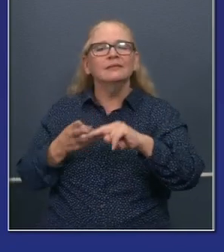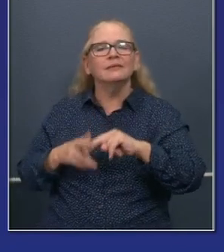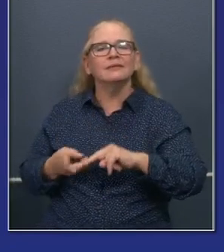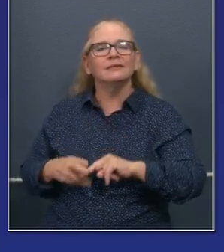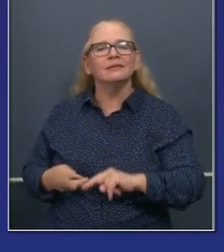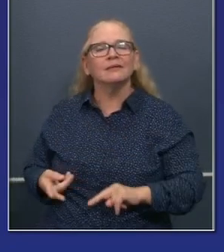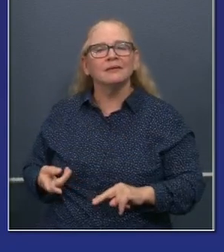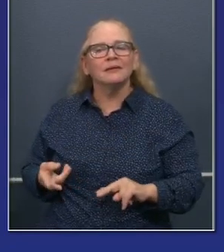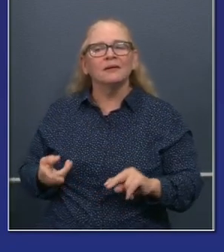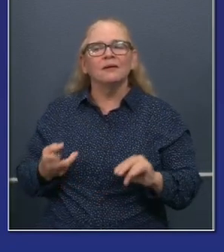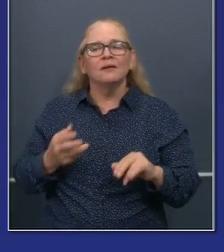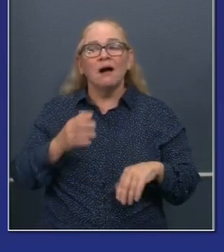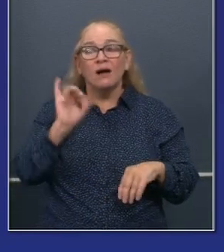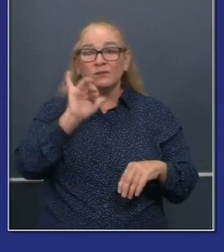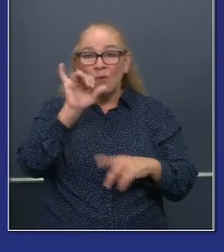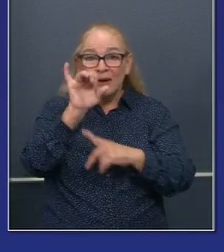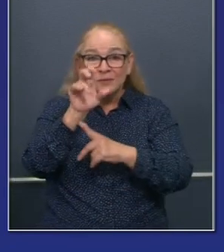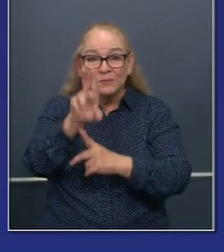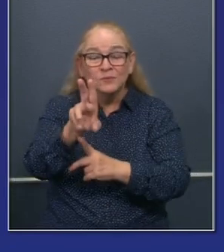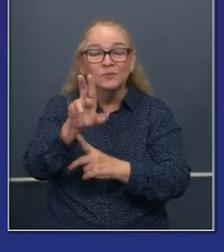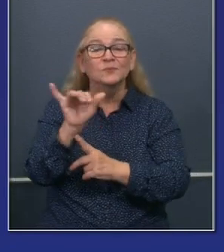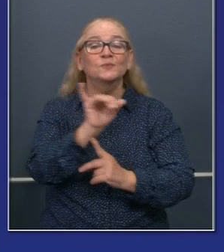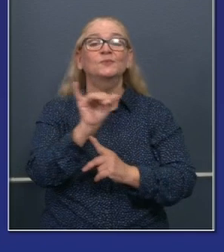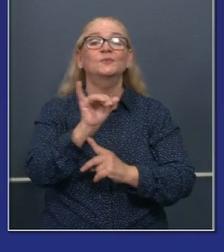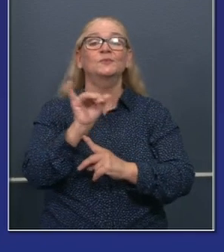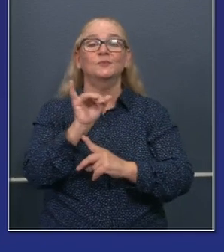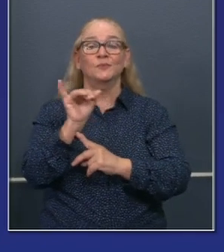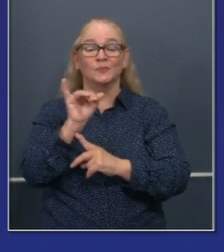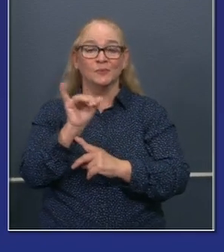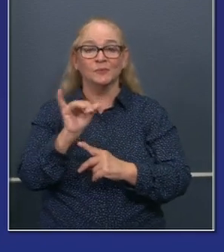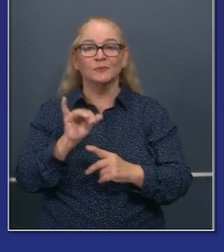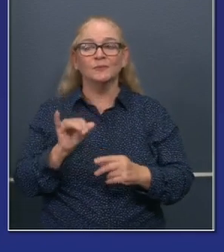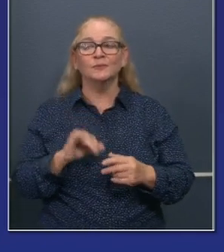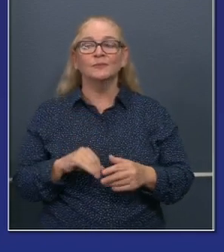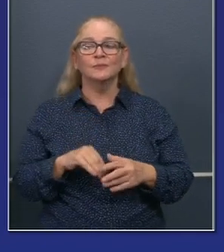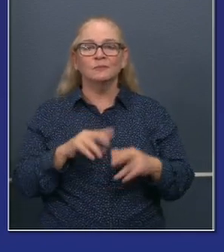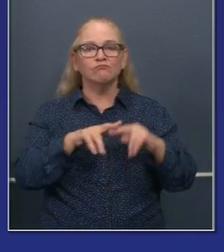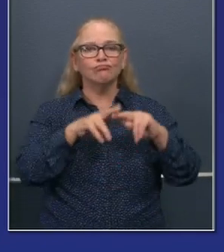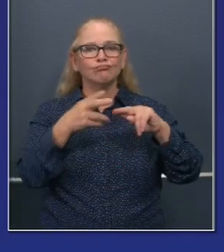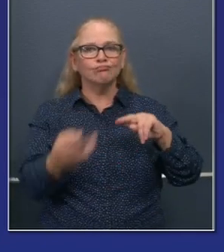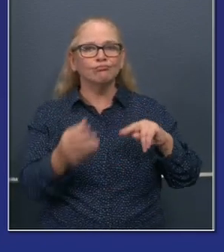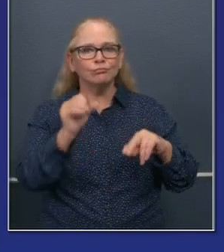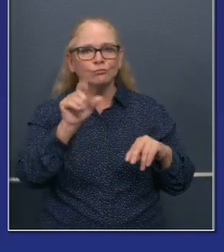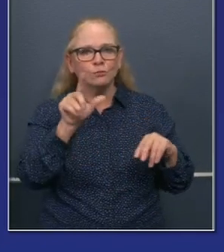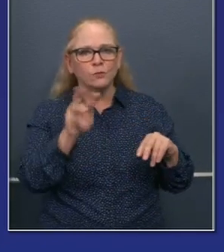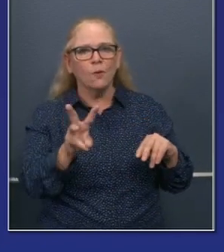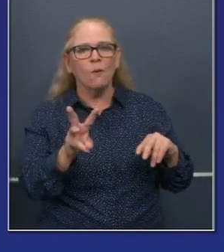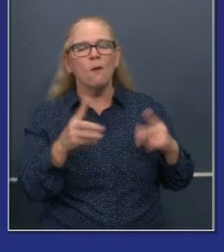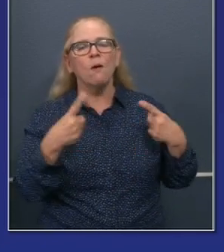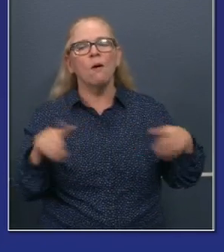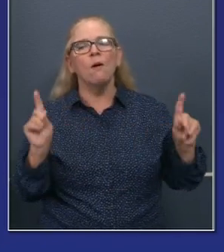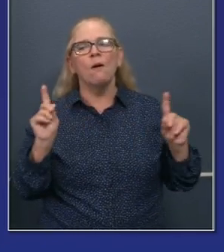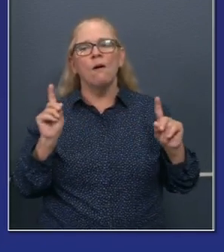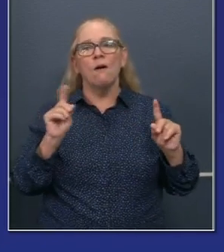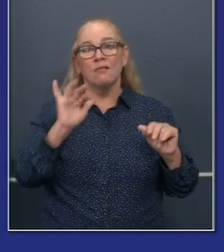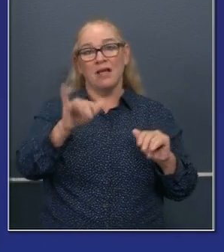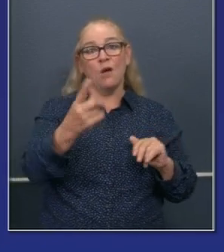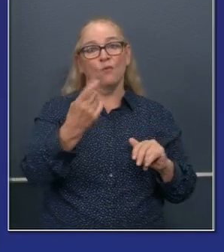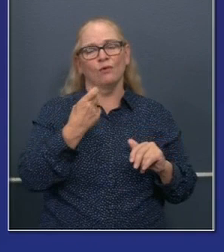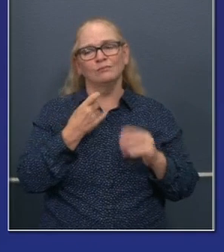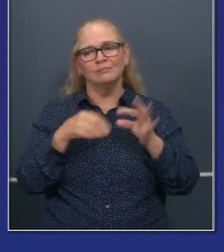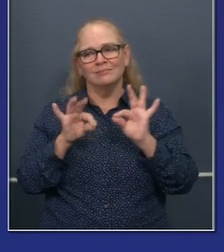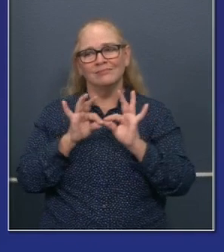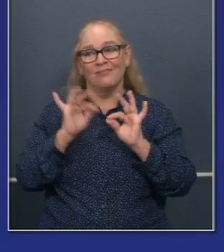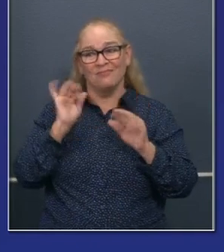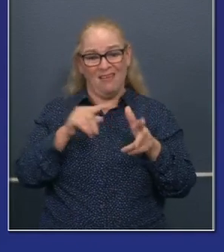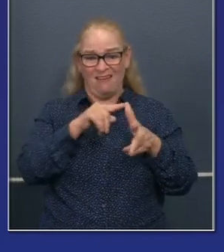ICU admissions, trend lines, uh, are favorable. So specific to your question, uh, these are specific proof points, uh,